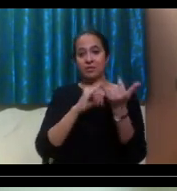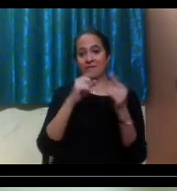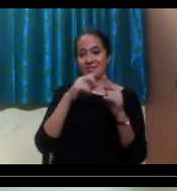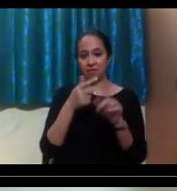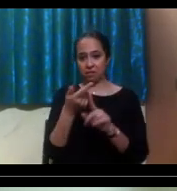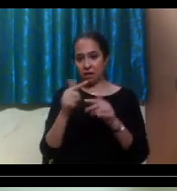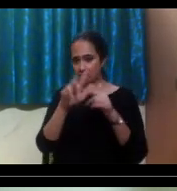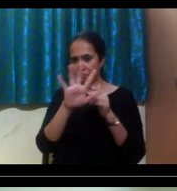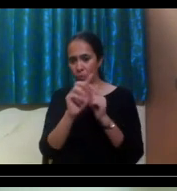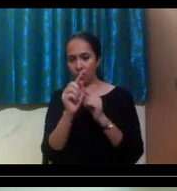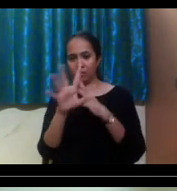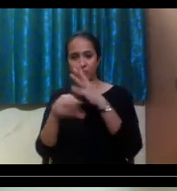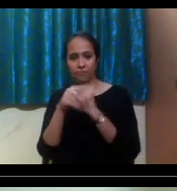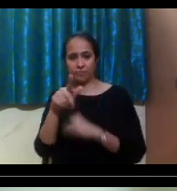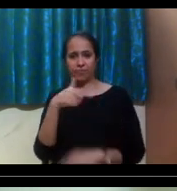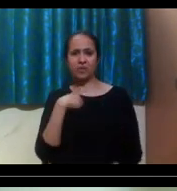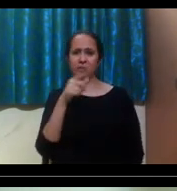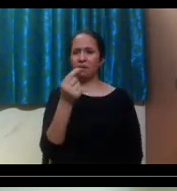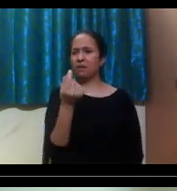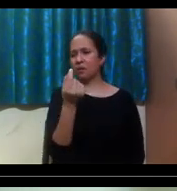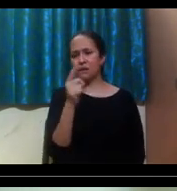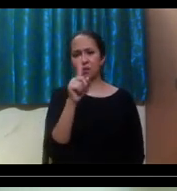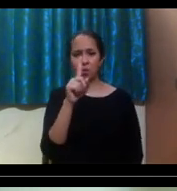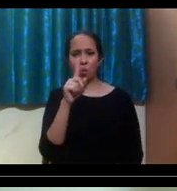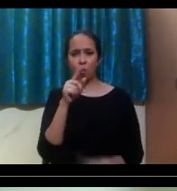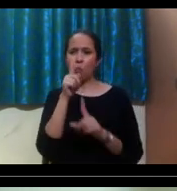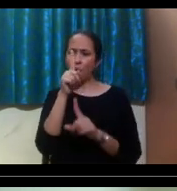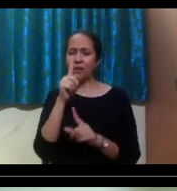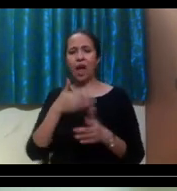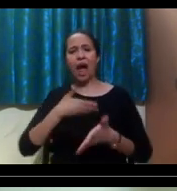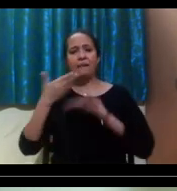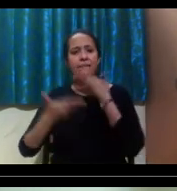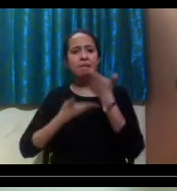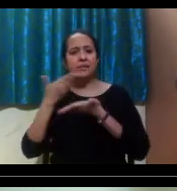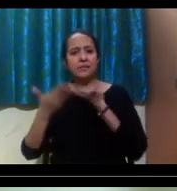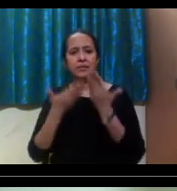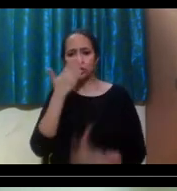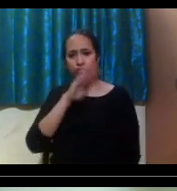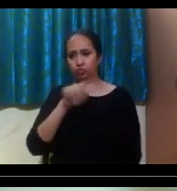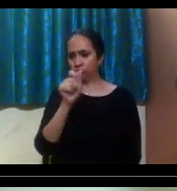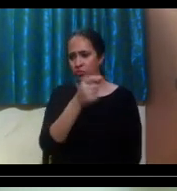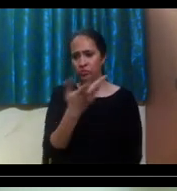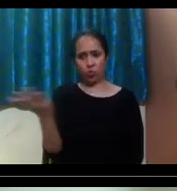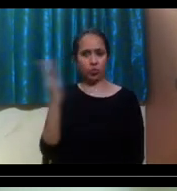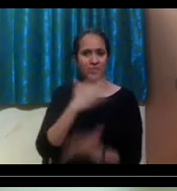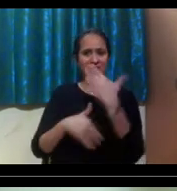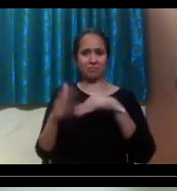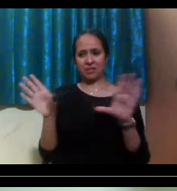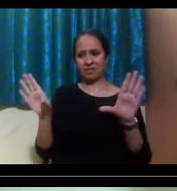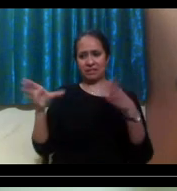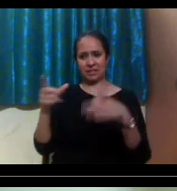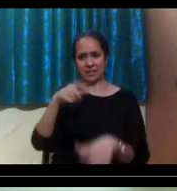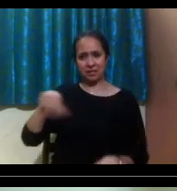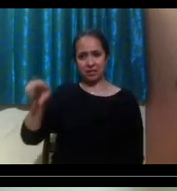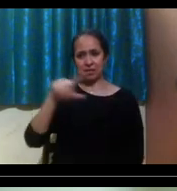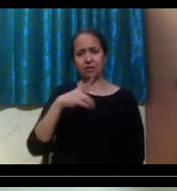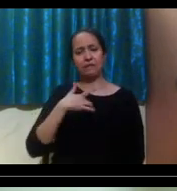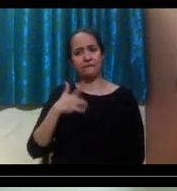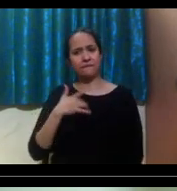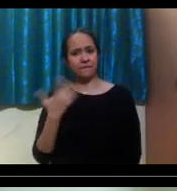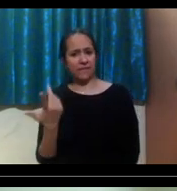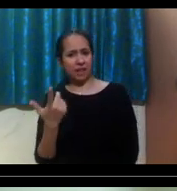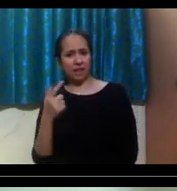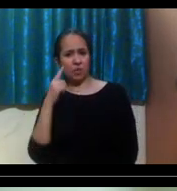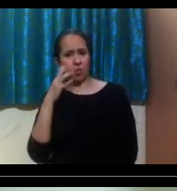can you, um, just give maybe just one piece of advice, um, to students with disability, you know, who are thinking about applying to